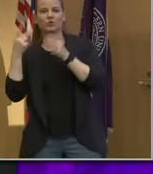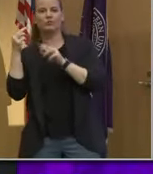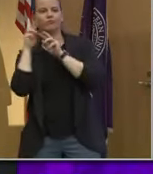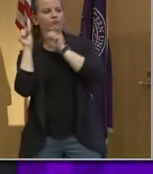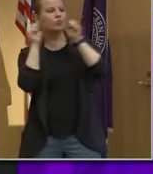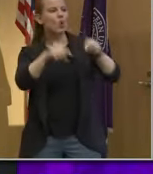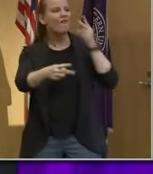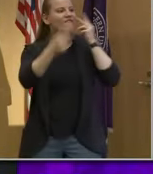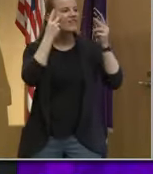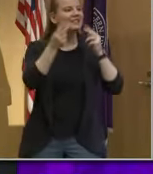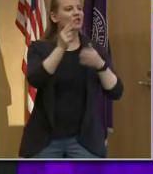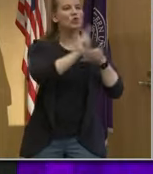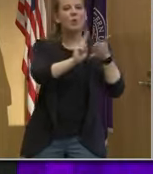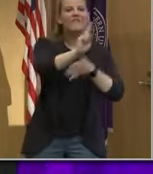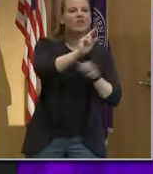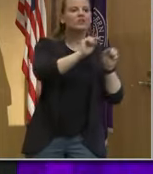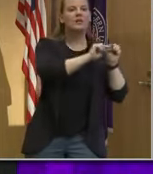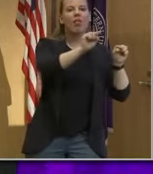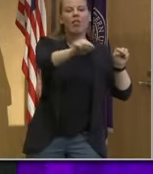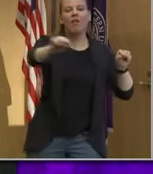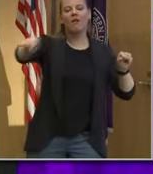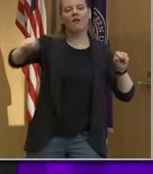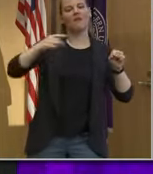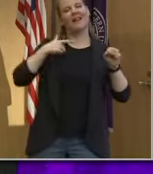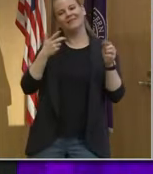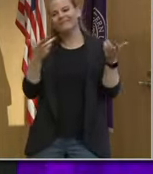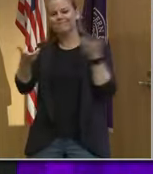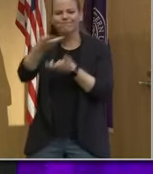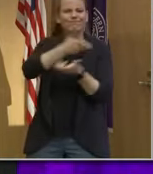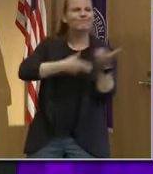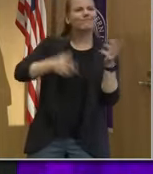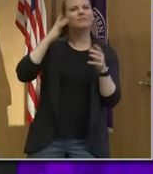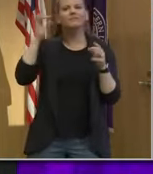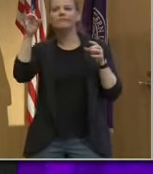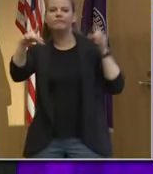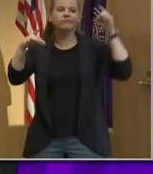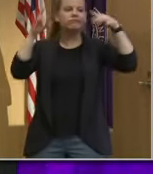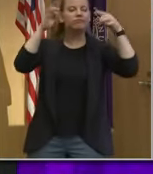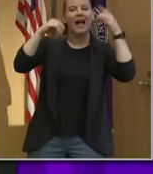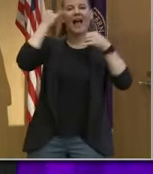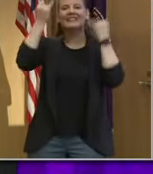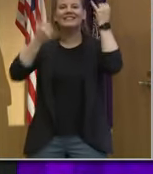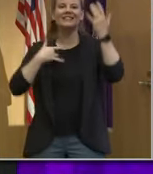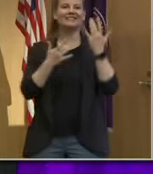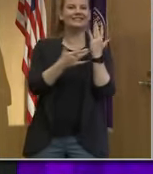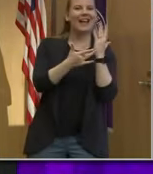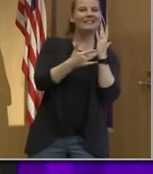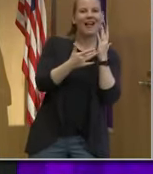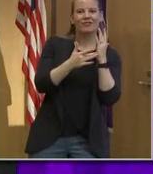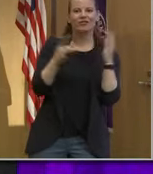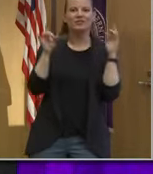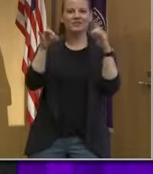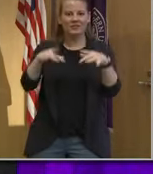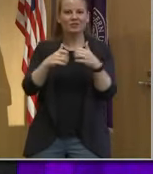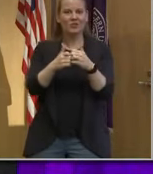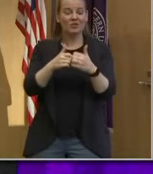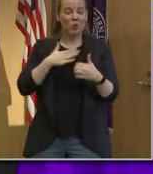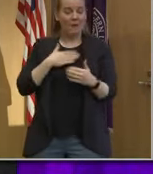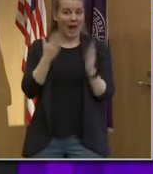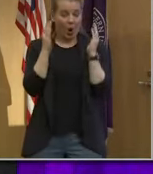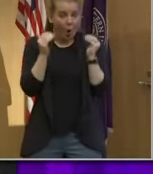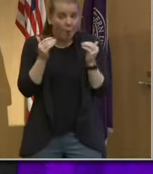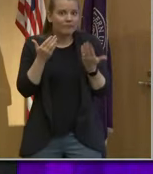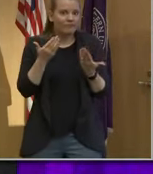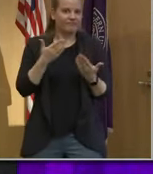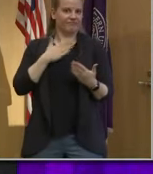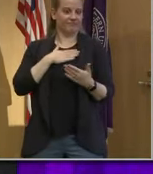facilitating cross-fertilization of ideas and technologies. And so my hope and a big part of my job